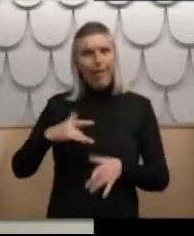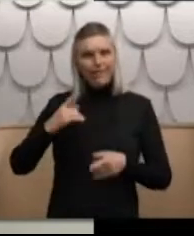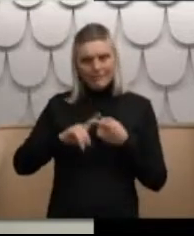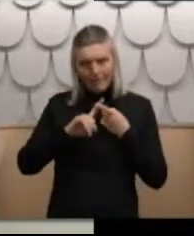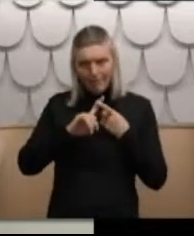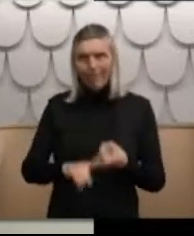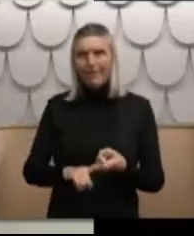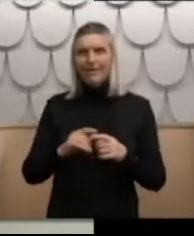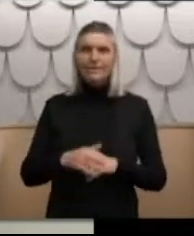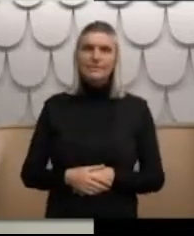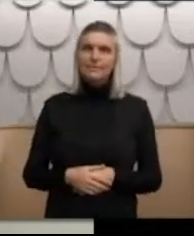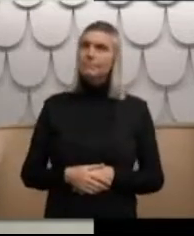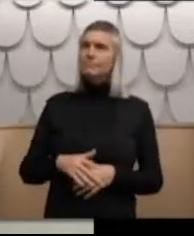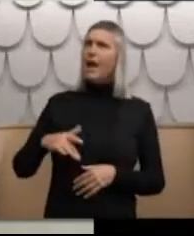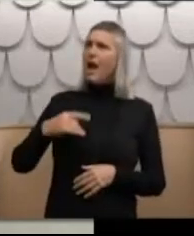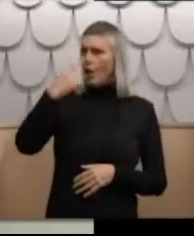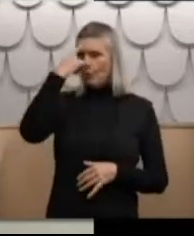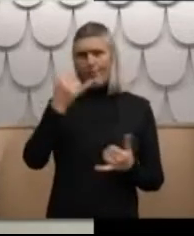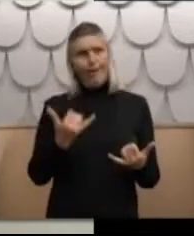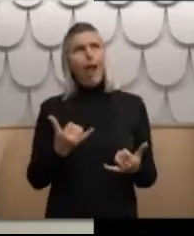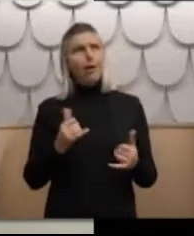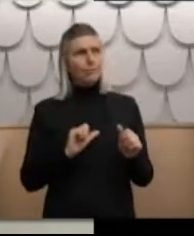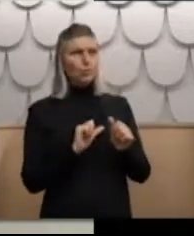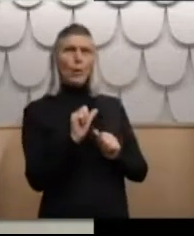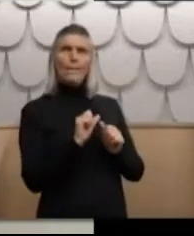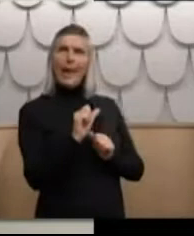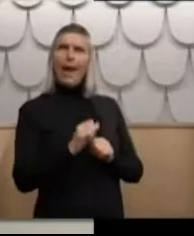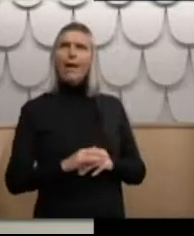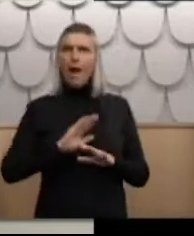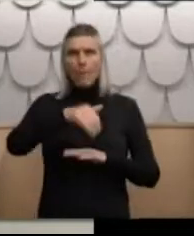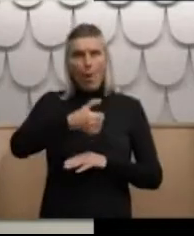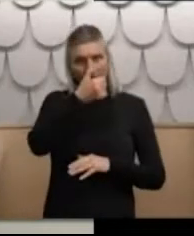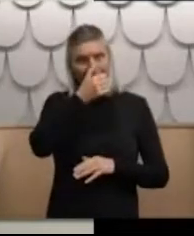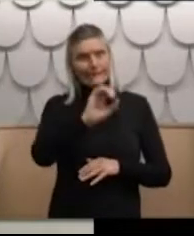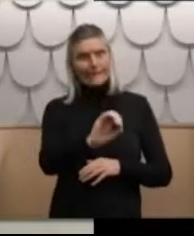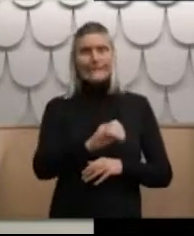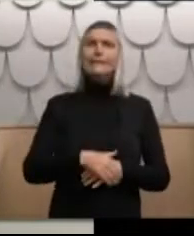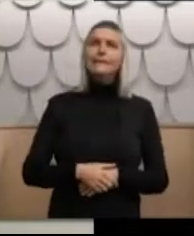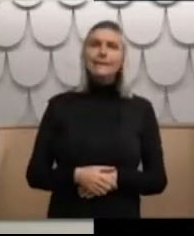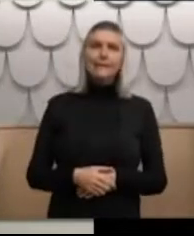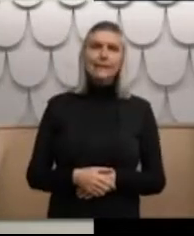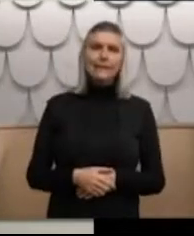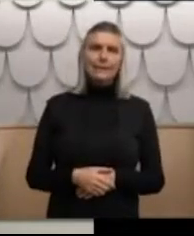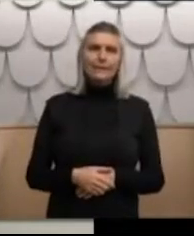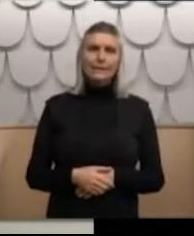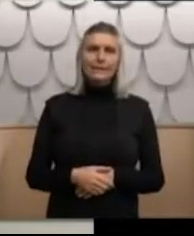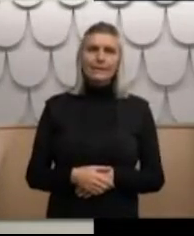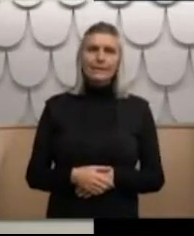I like to think that I am doing better though. I am over 16 years old. I am living abroad.